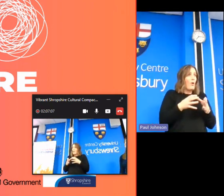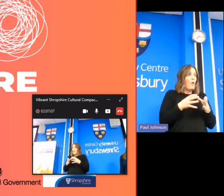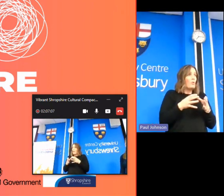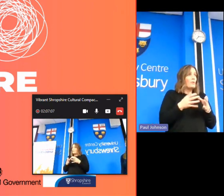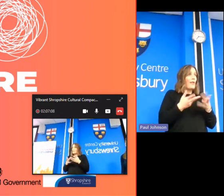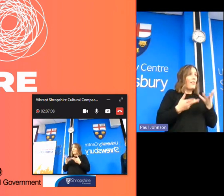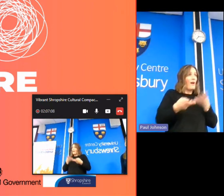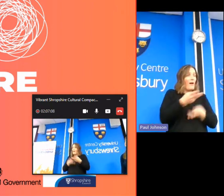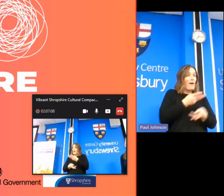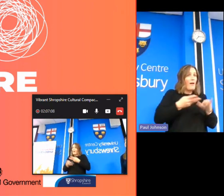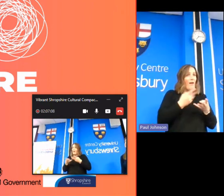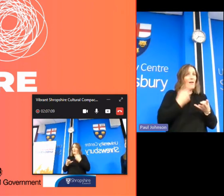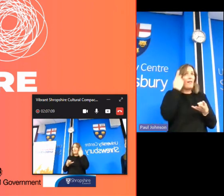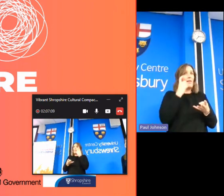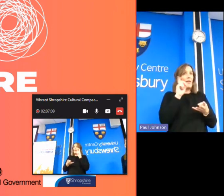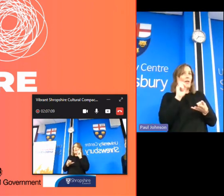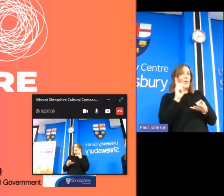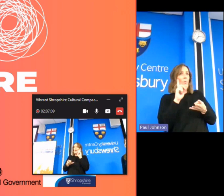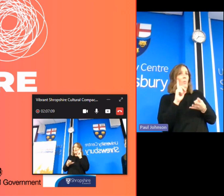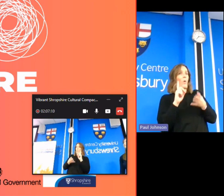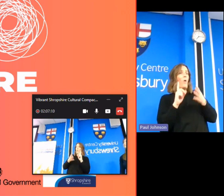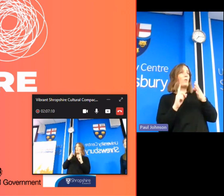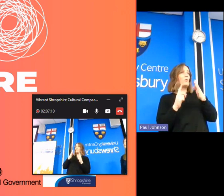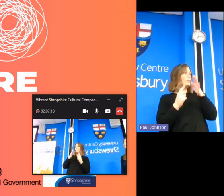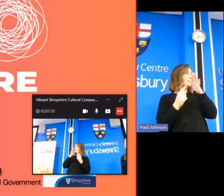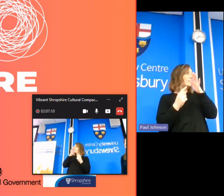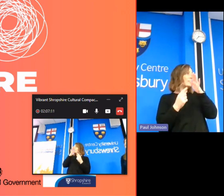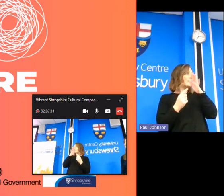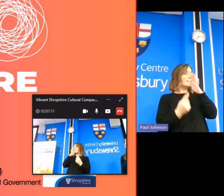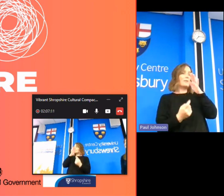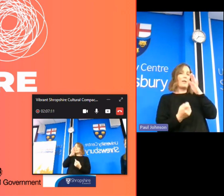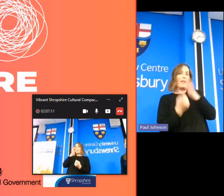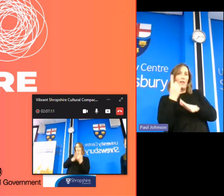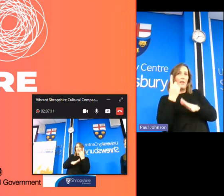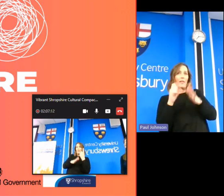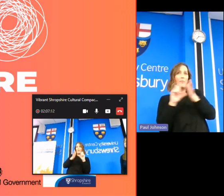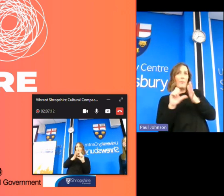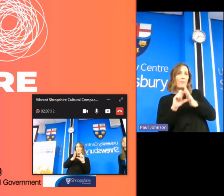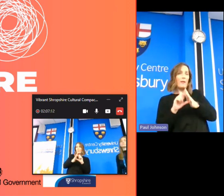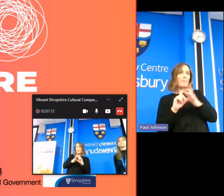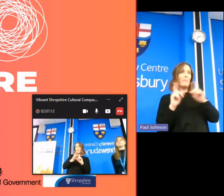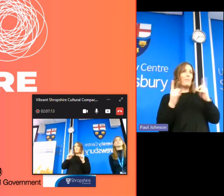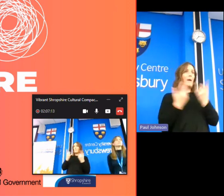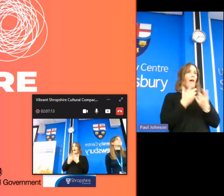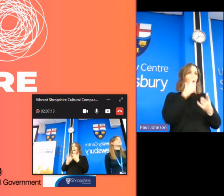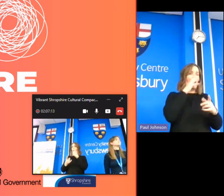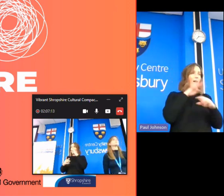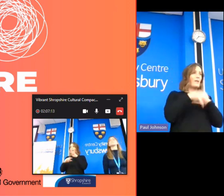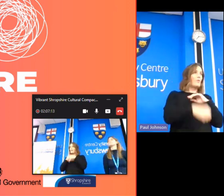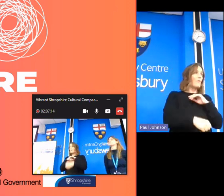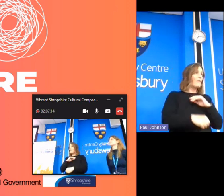where you can think about what's trouble you matters and then it's a